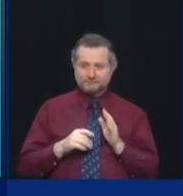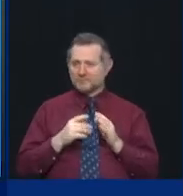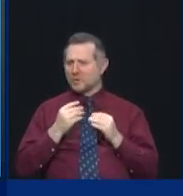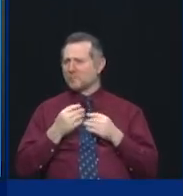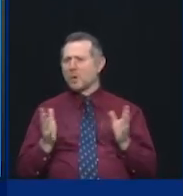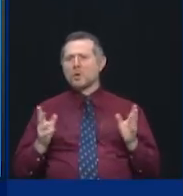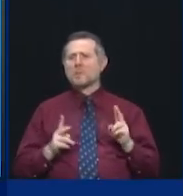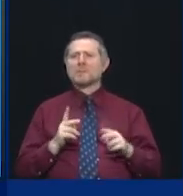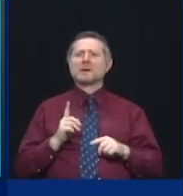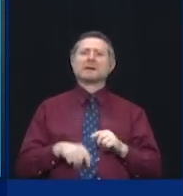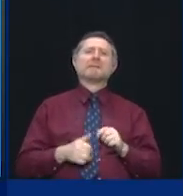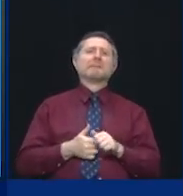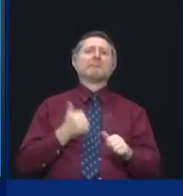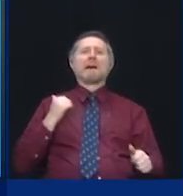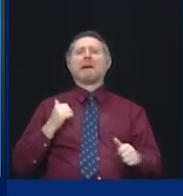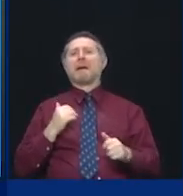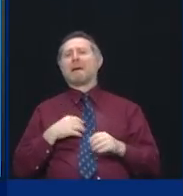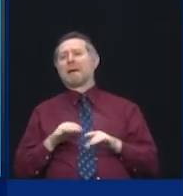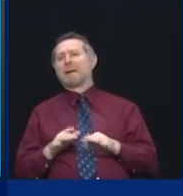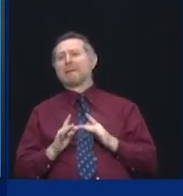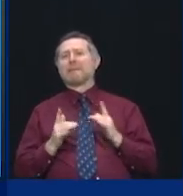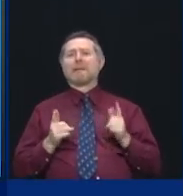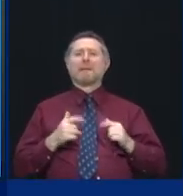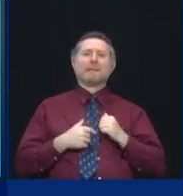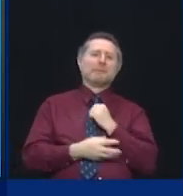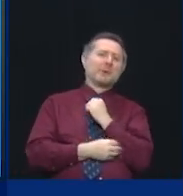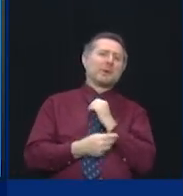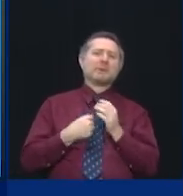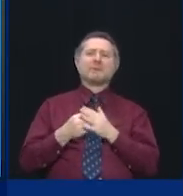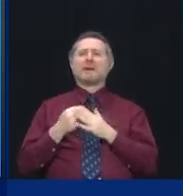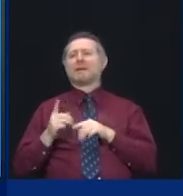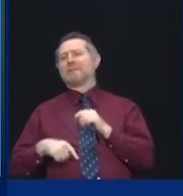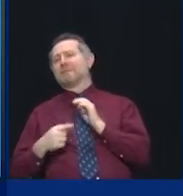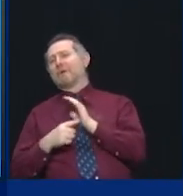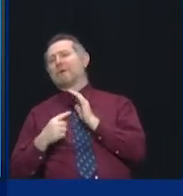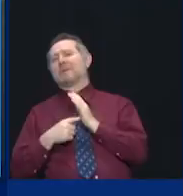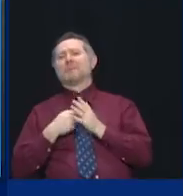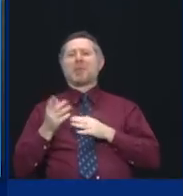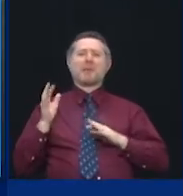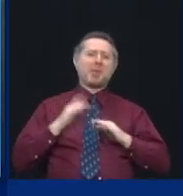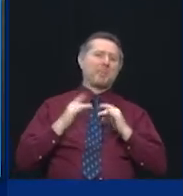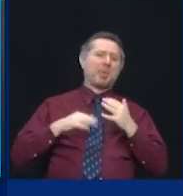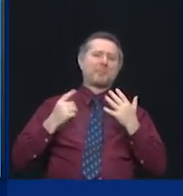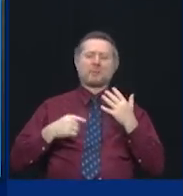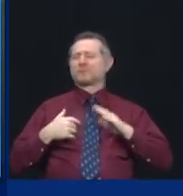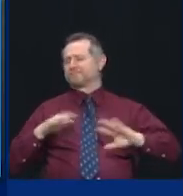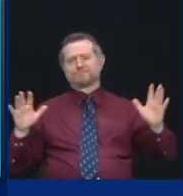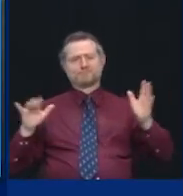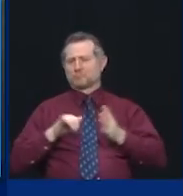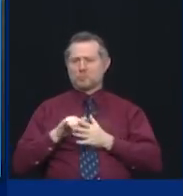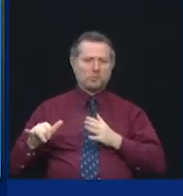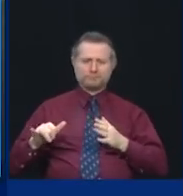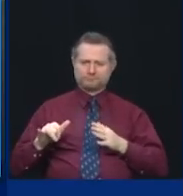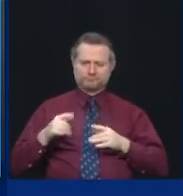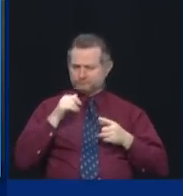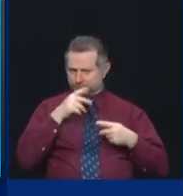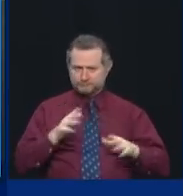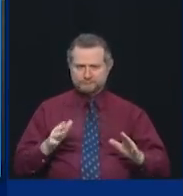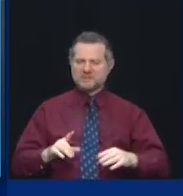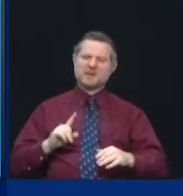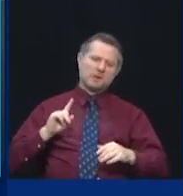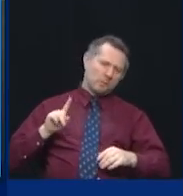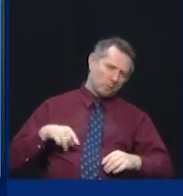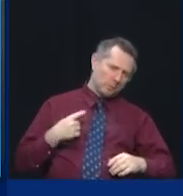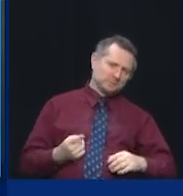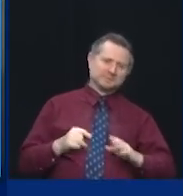because they're in a home that can't afford broadband in the state of New York, the only state that is doing that.